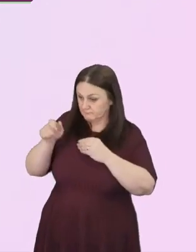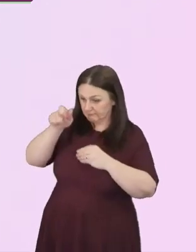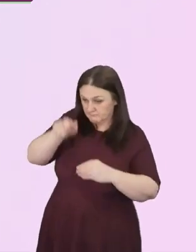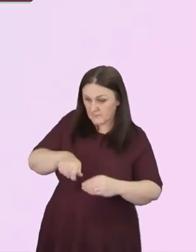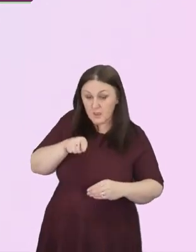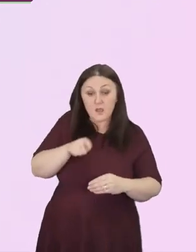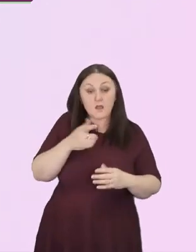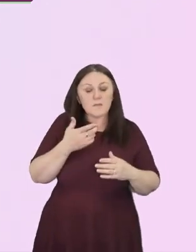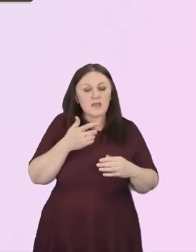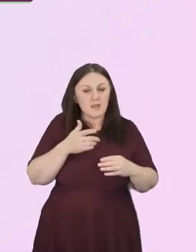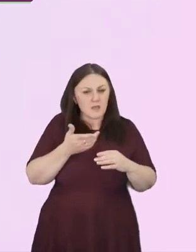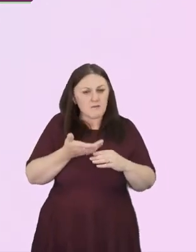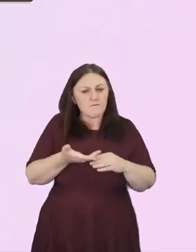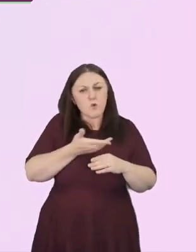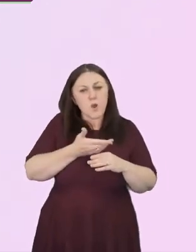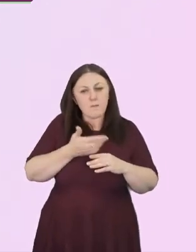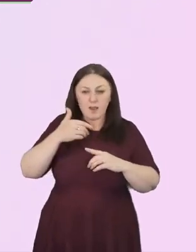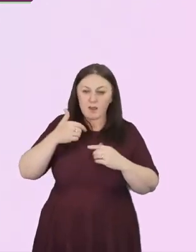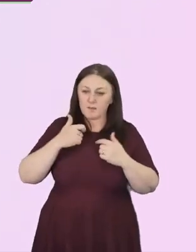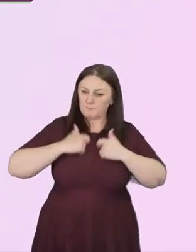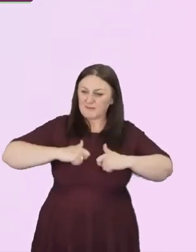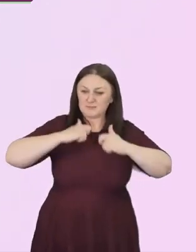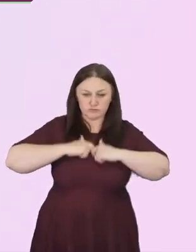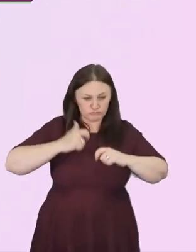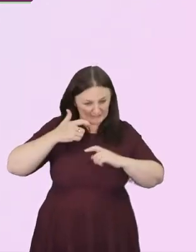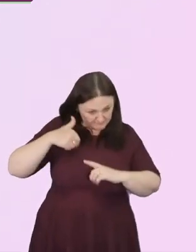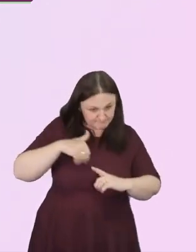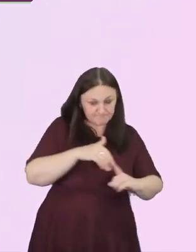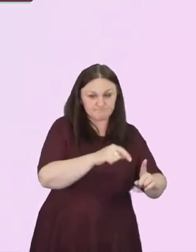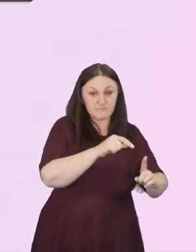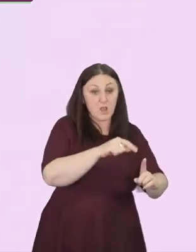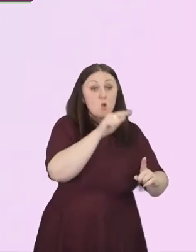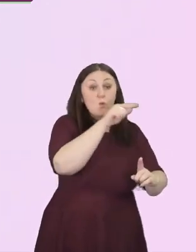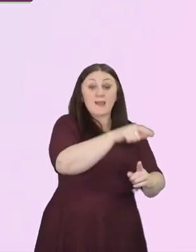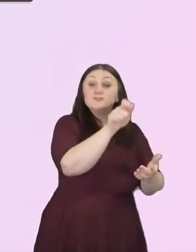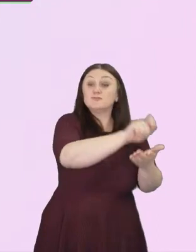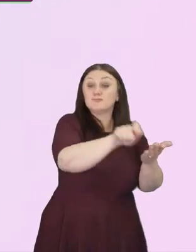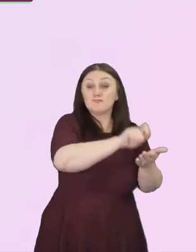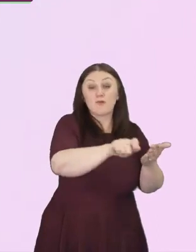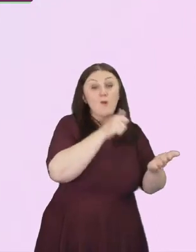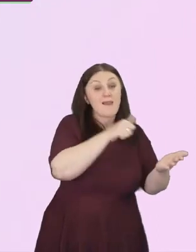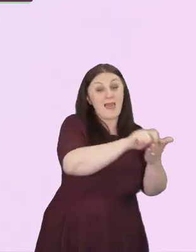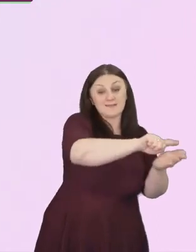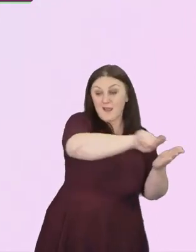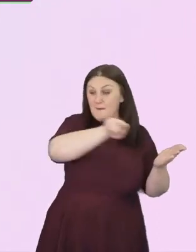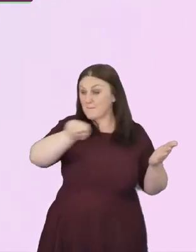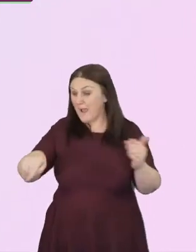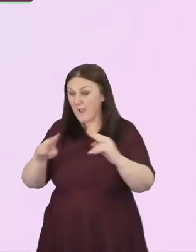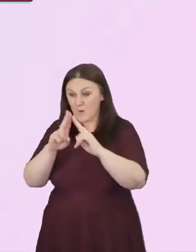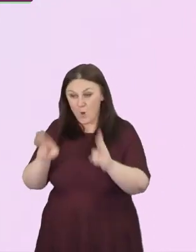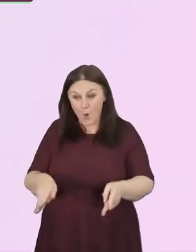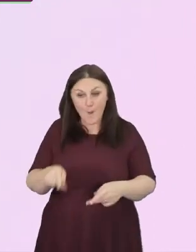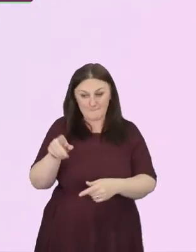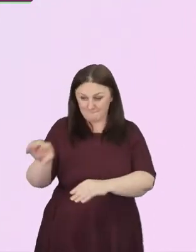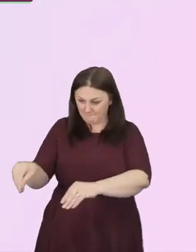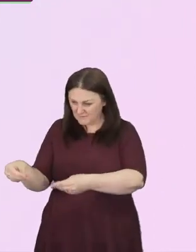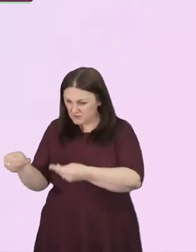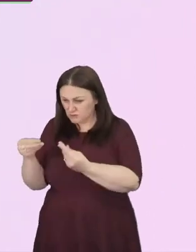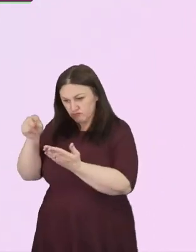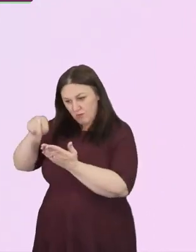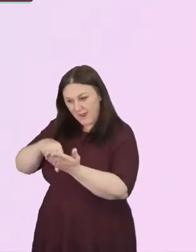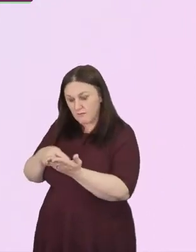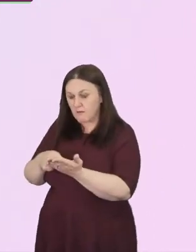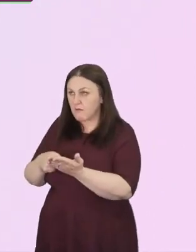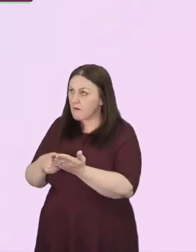home and realising now how, without any thought, she'd absorbed into herself